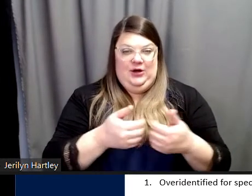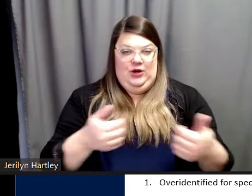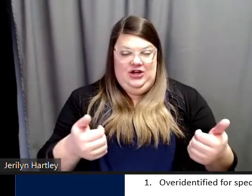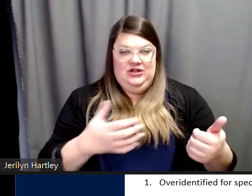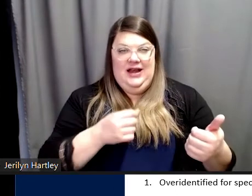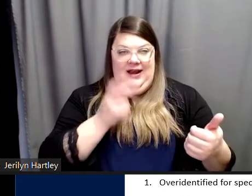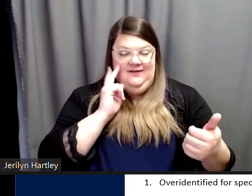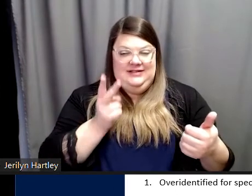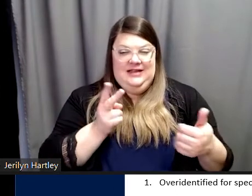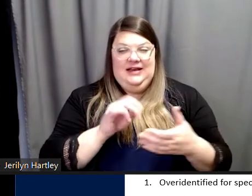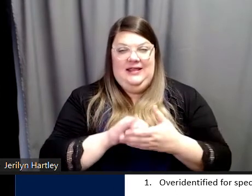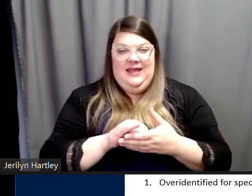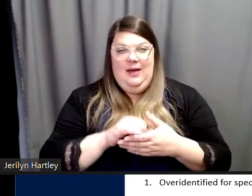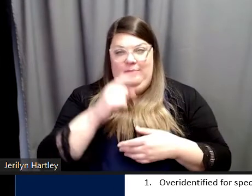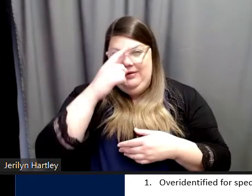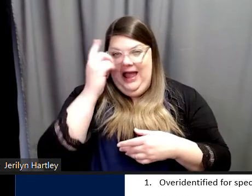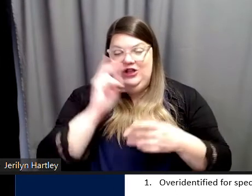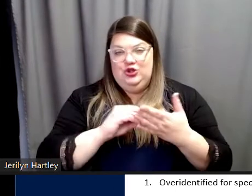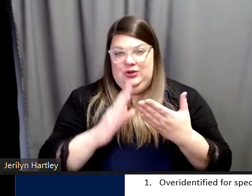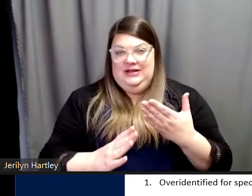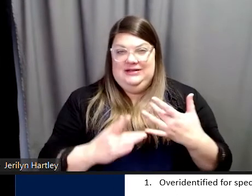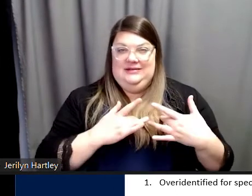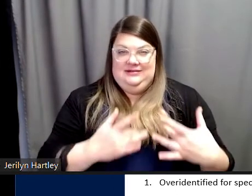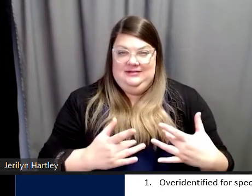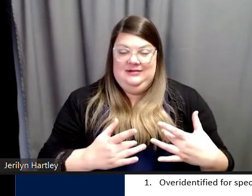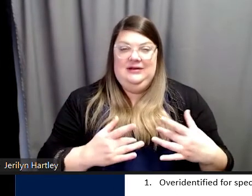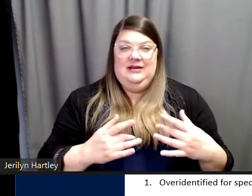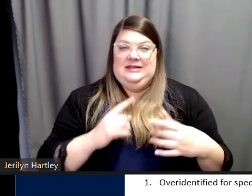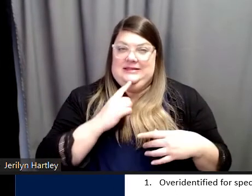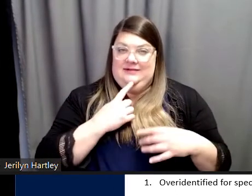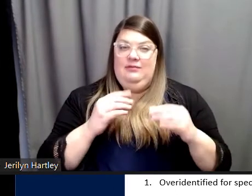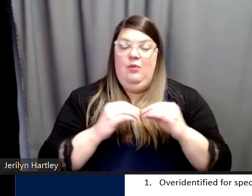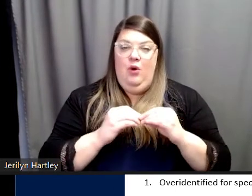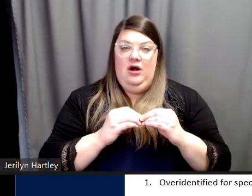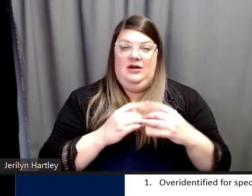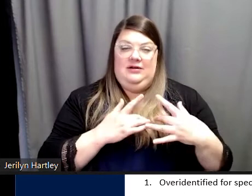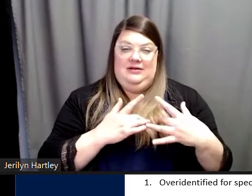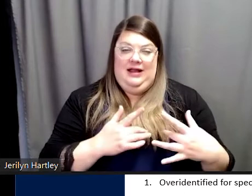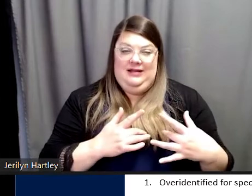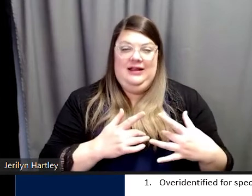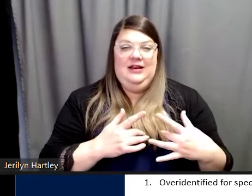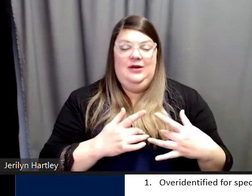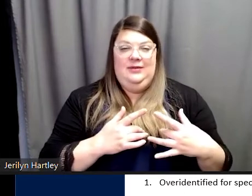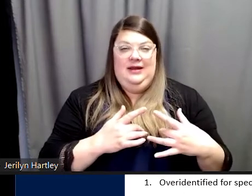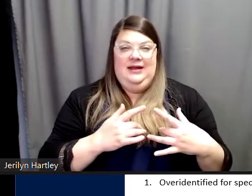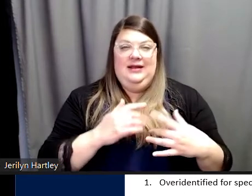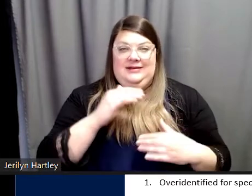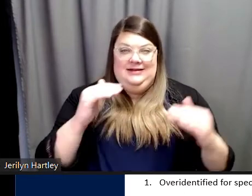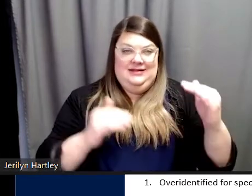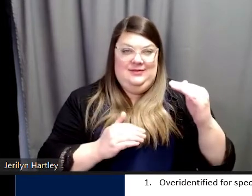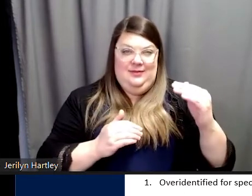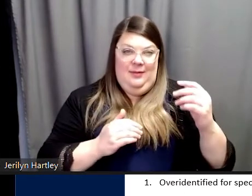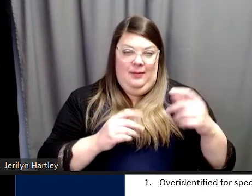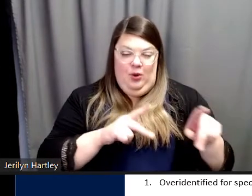that black students are significantly more likely to be disproportionately put into the school to prison